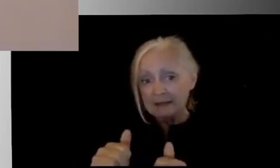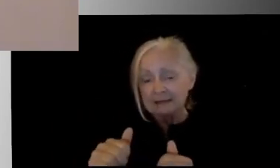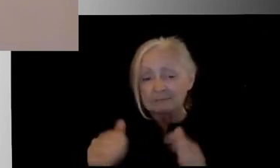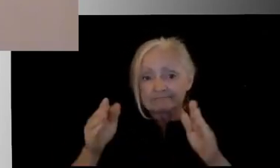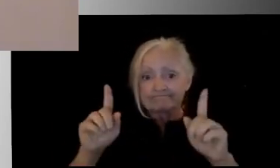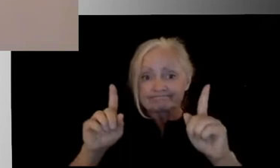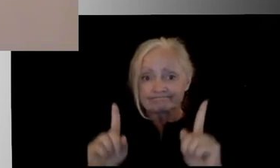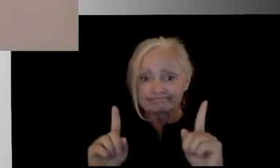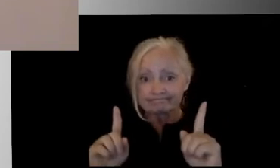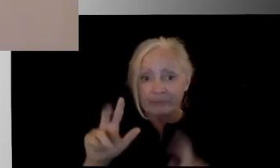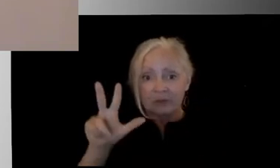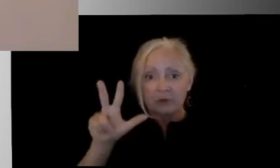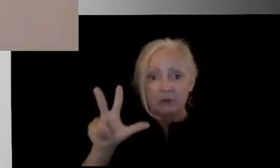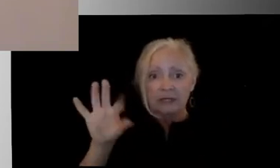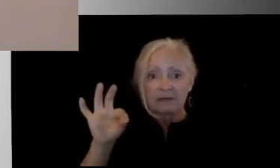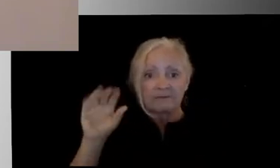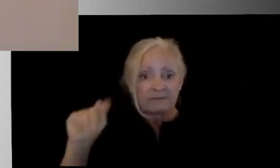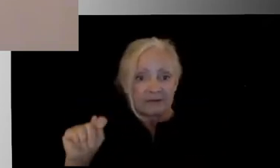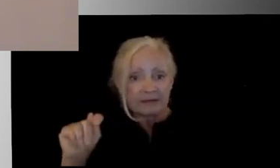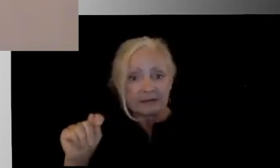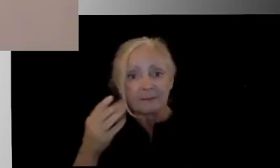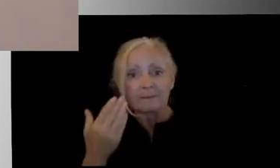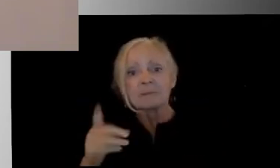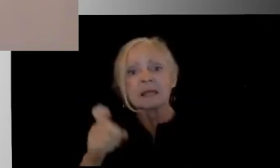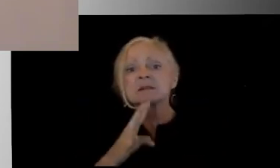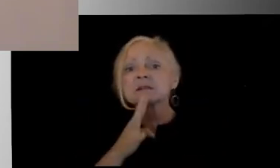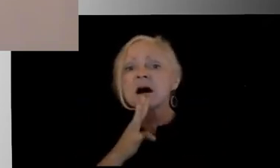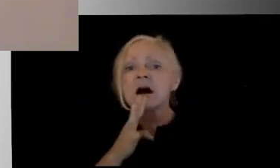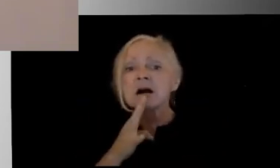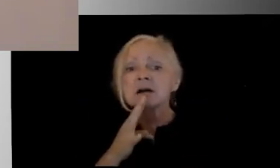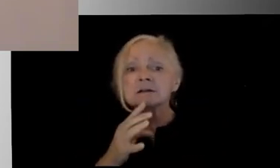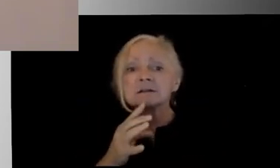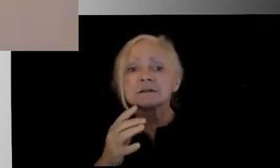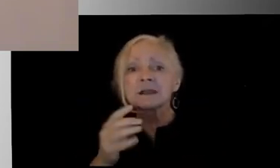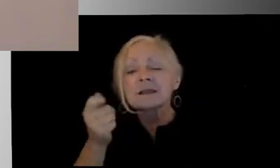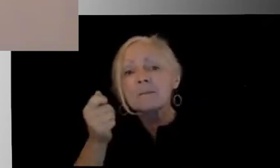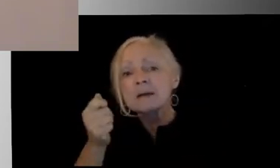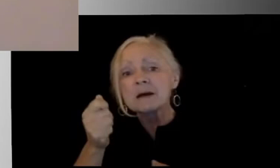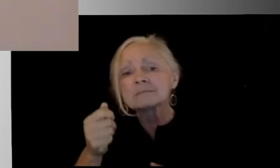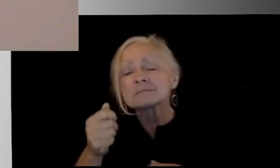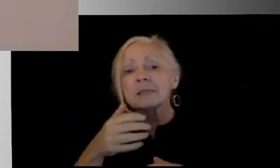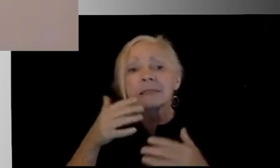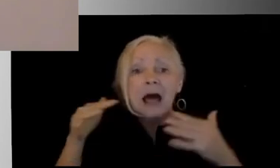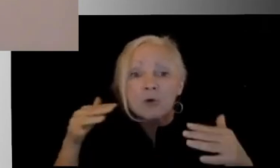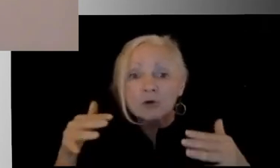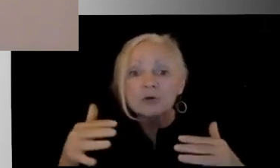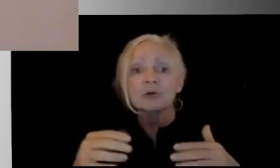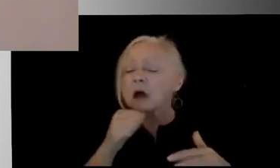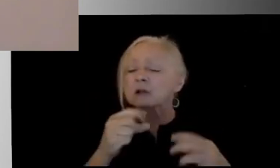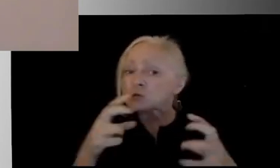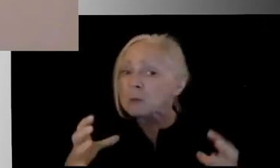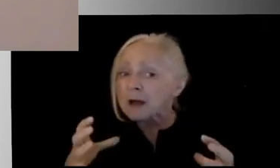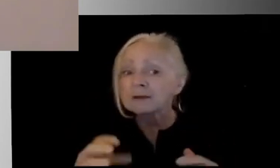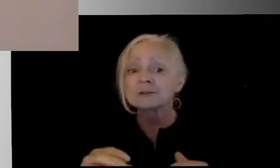voice levels. So, maybe a little bit higher than a whisper, but not talking too loud so they don't interrupt the other groups. But I plan on still doing as much of it as I can. I